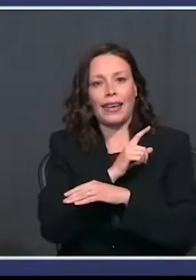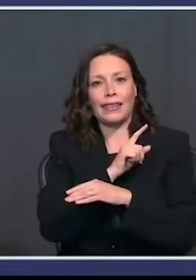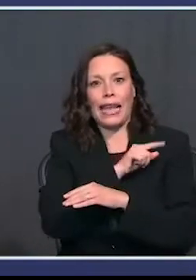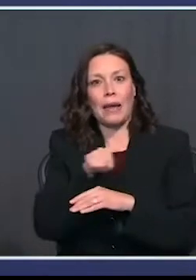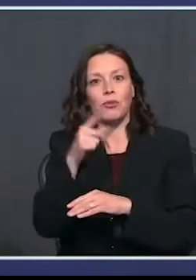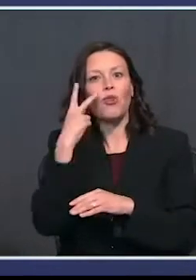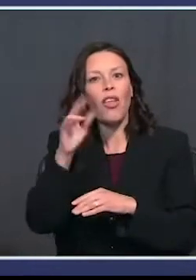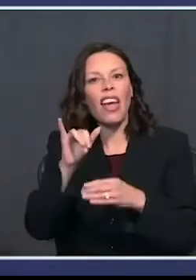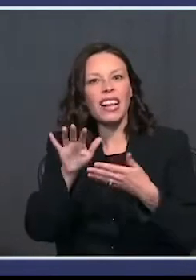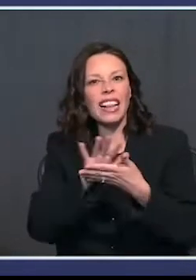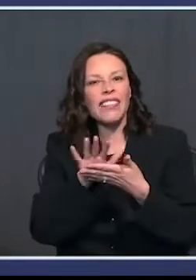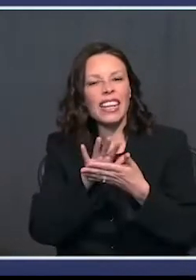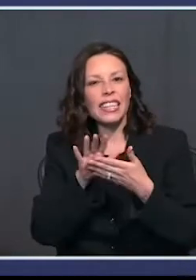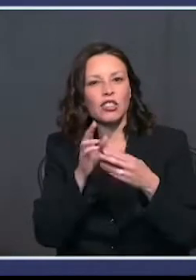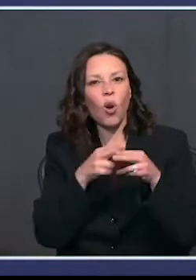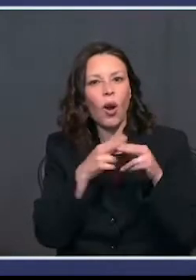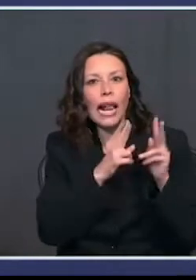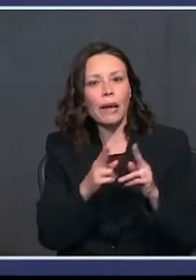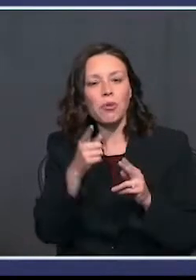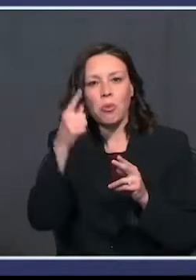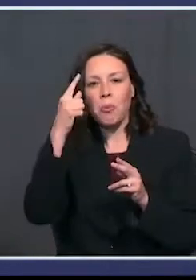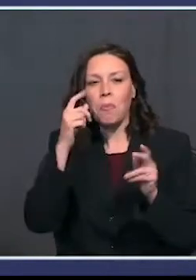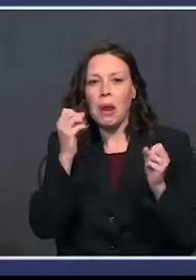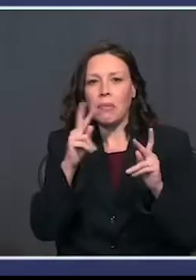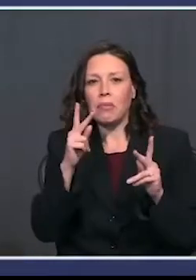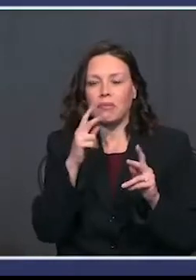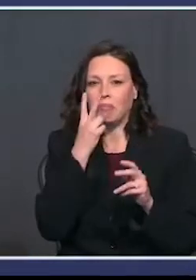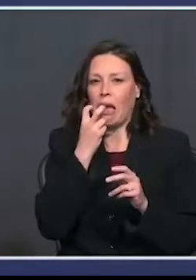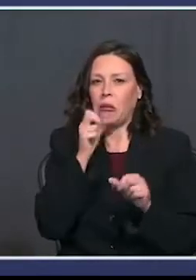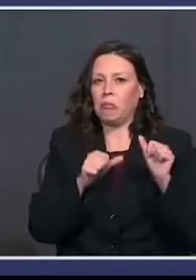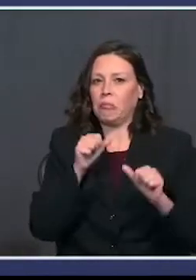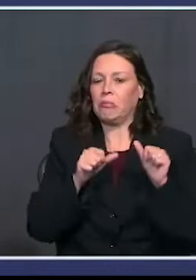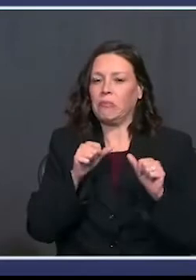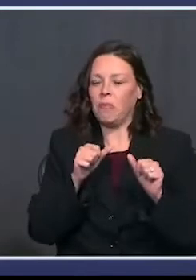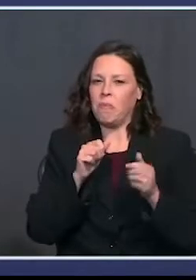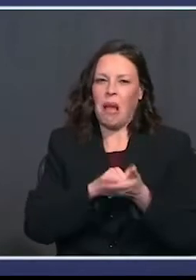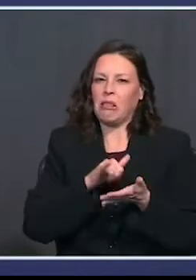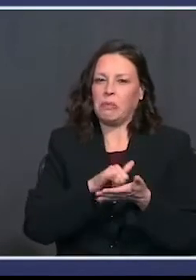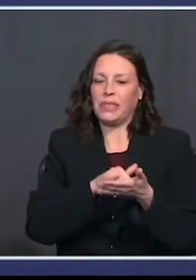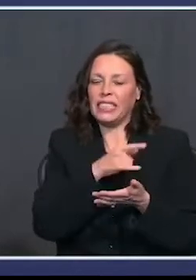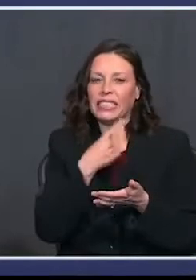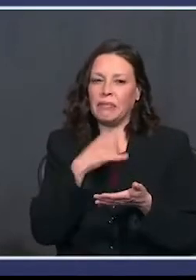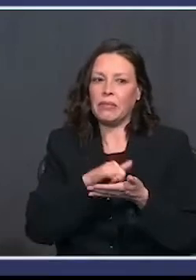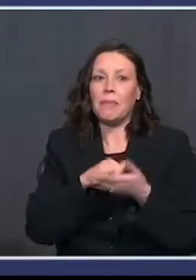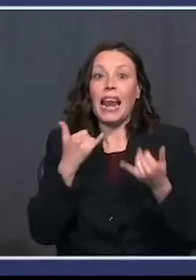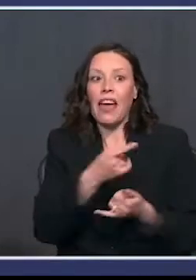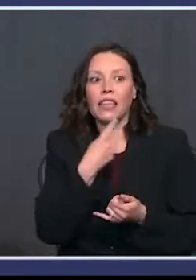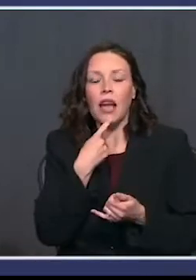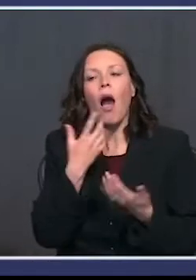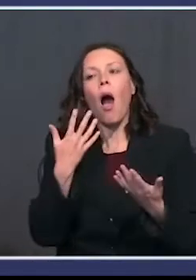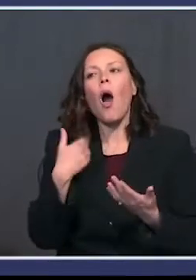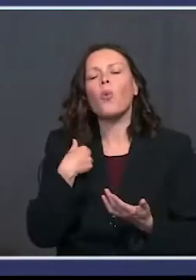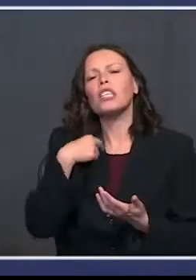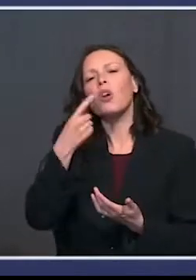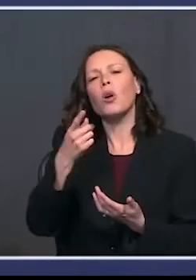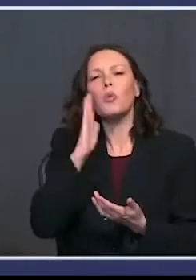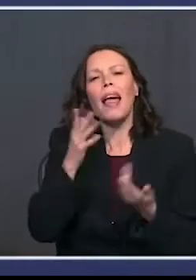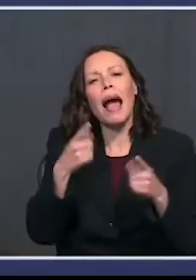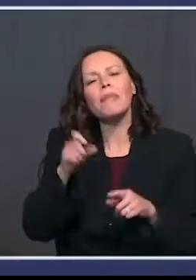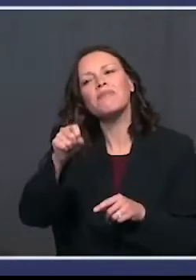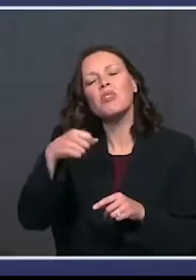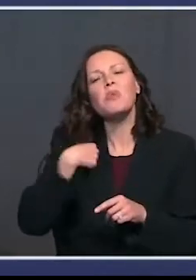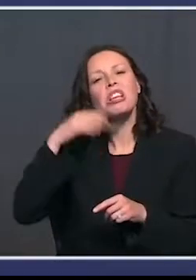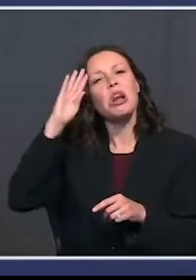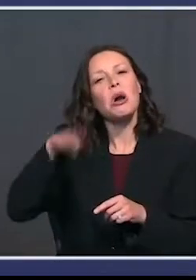You saw that very few people thought that this was possible. Of course, they'll be saying now, we always told you it was so, but